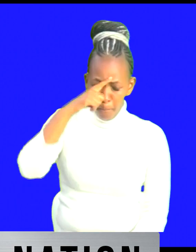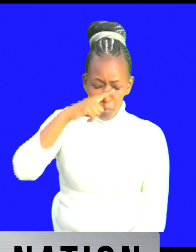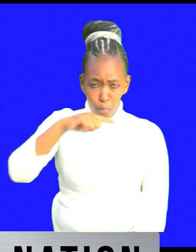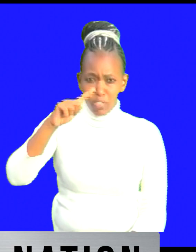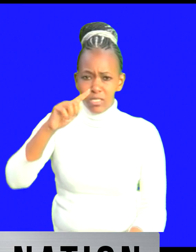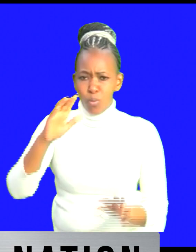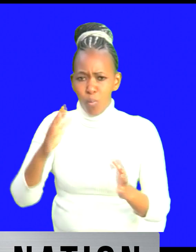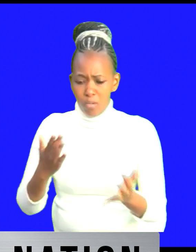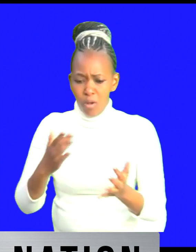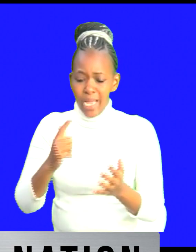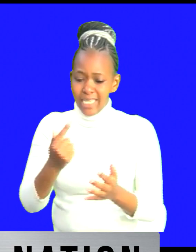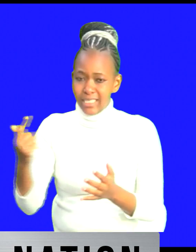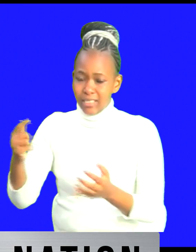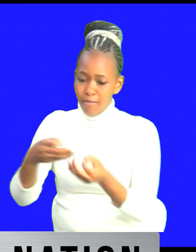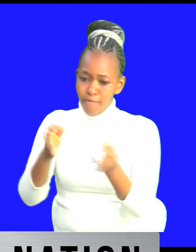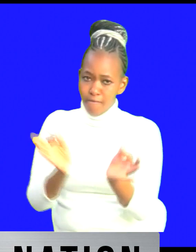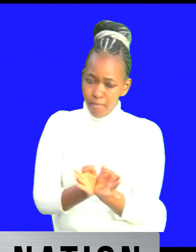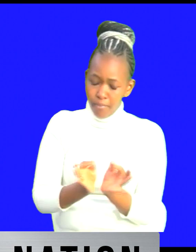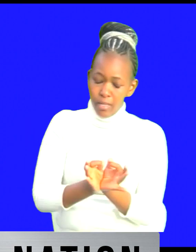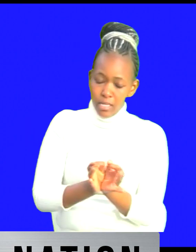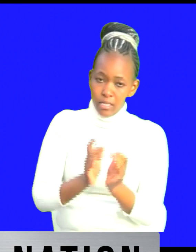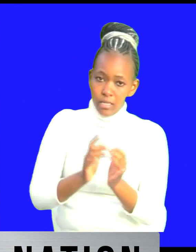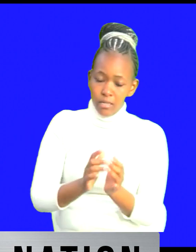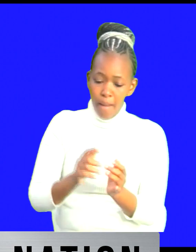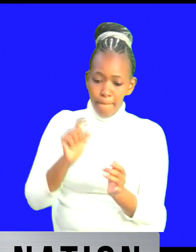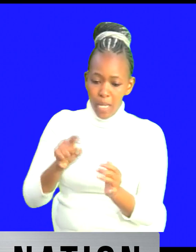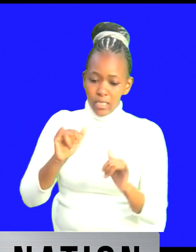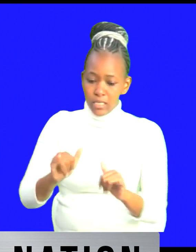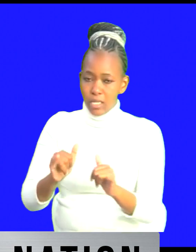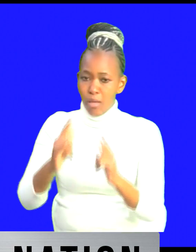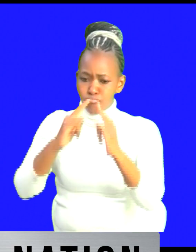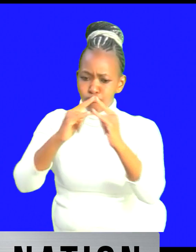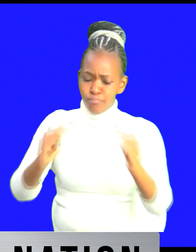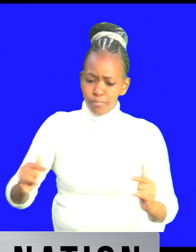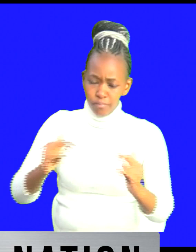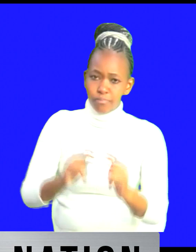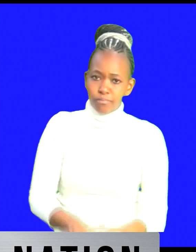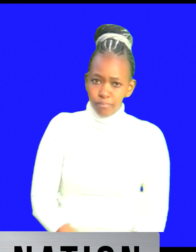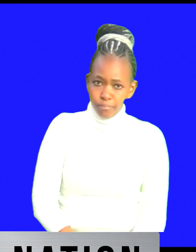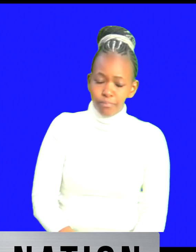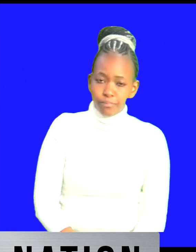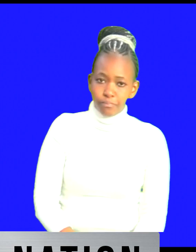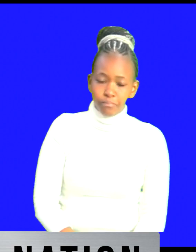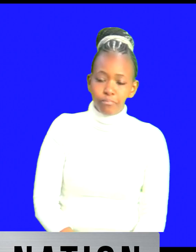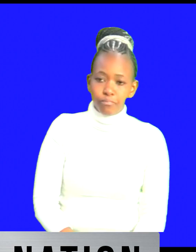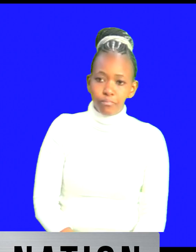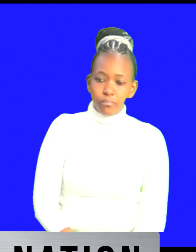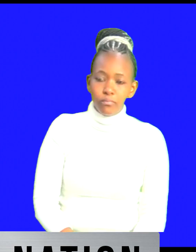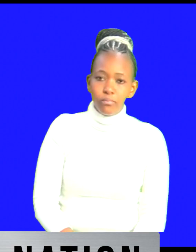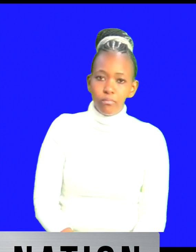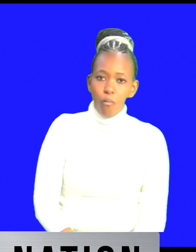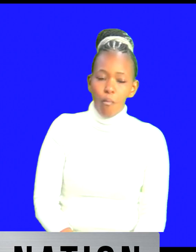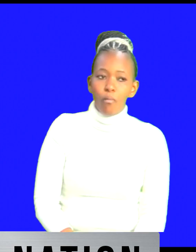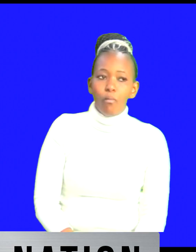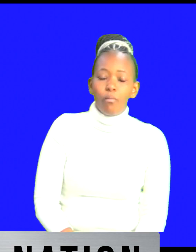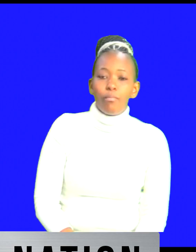every family lives under a tent it can't be a structure it's not a permanent structure it's a